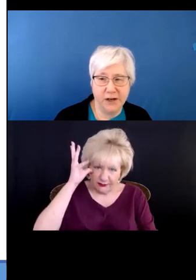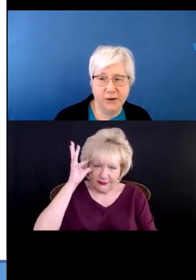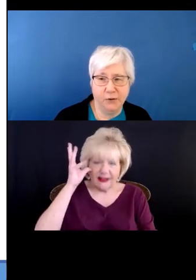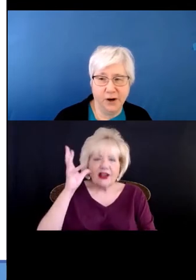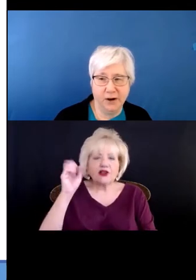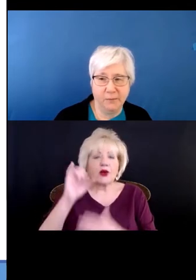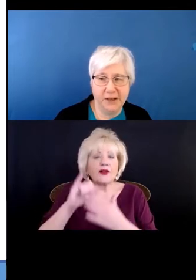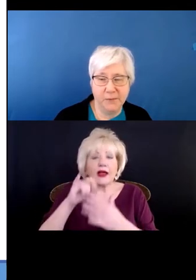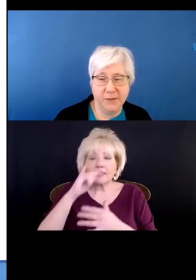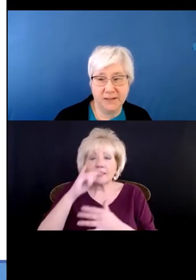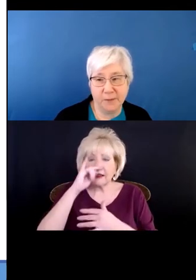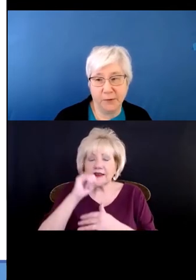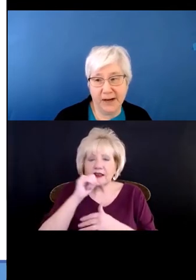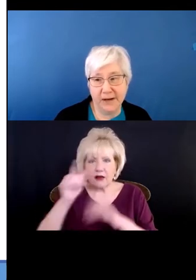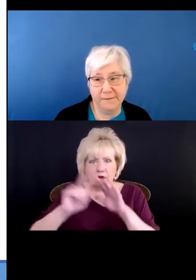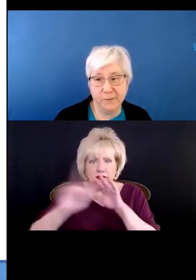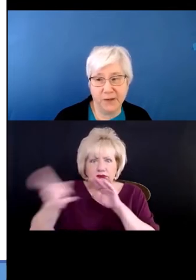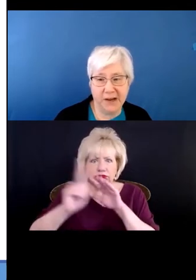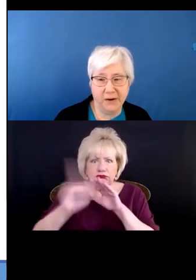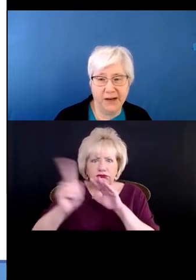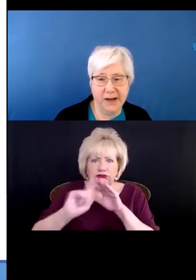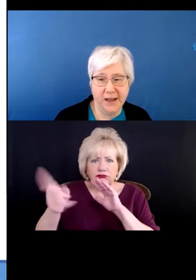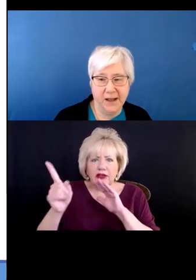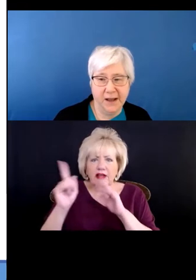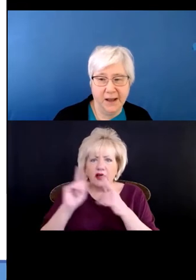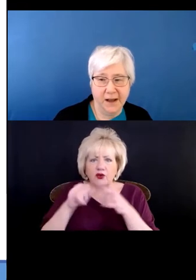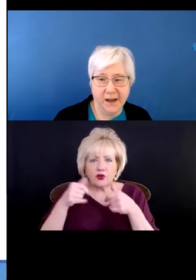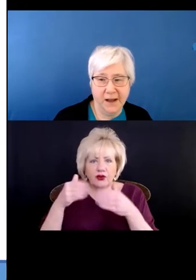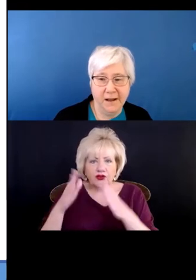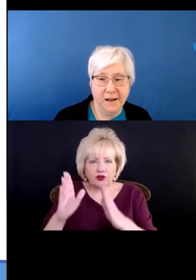the street or becoming separated from the parent.